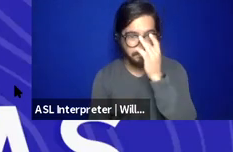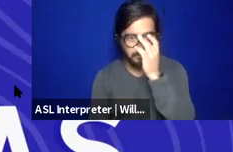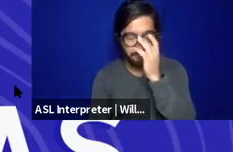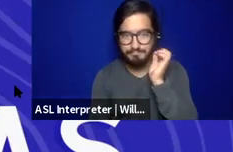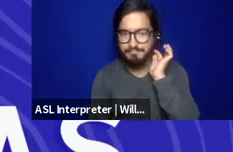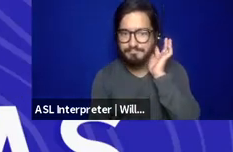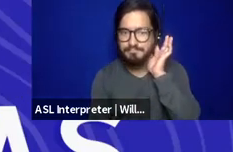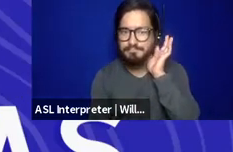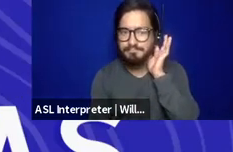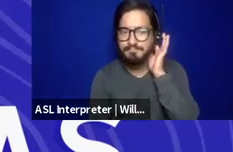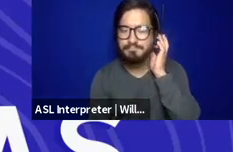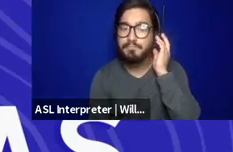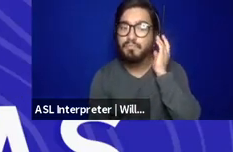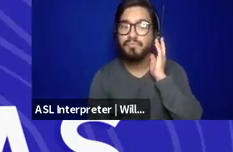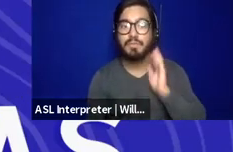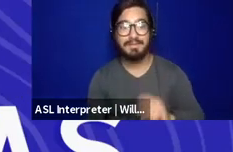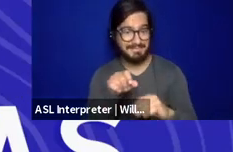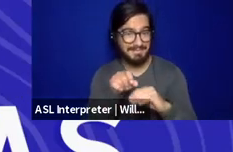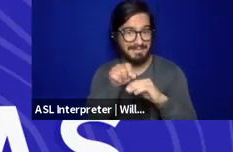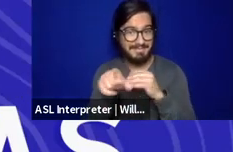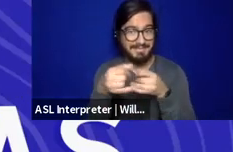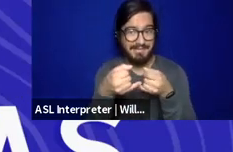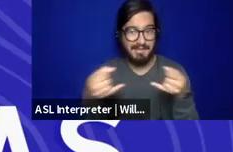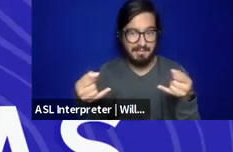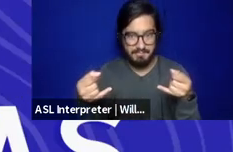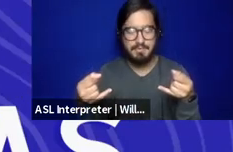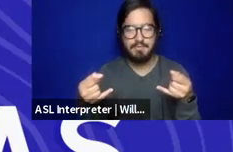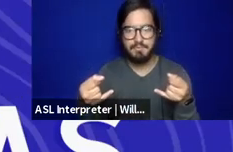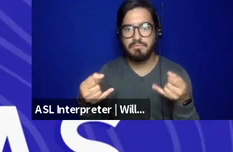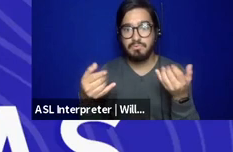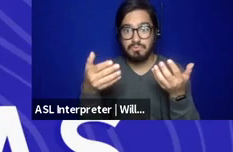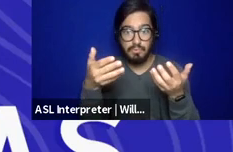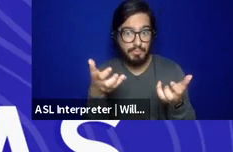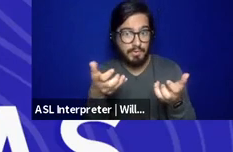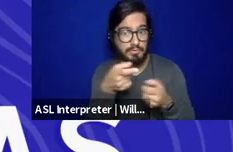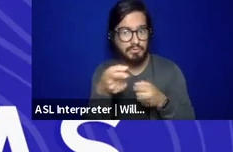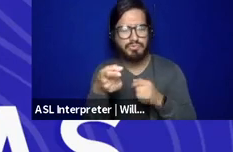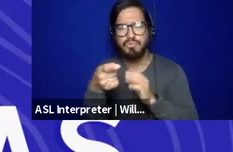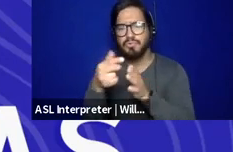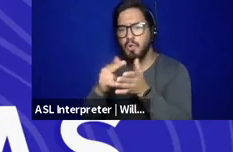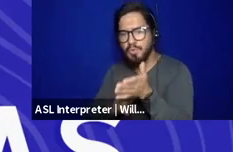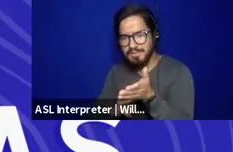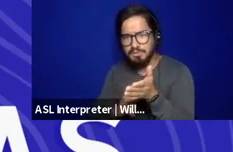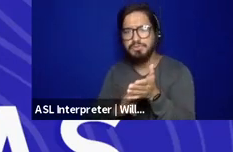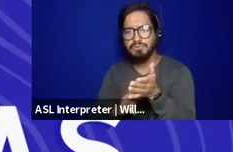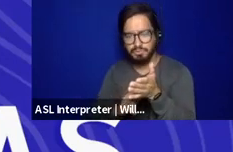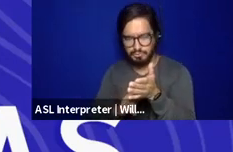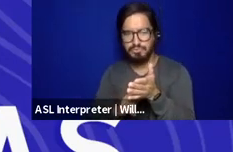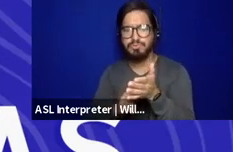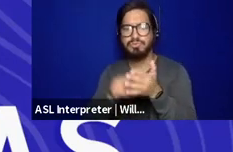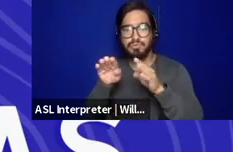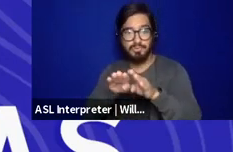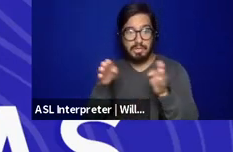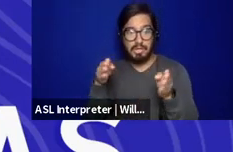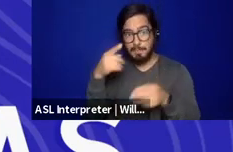And so a link is going to drop in the chat, but I wanted to let everyone know that registration, uh, has just opened for